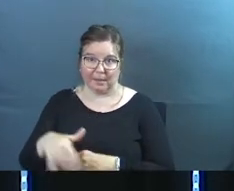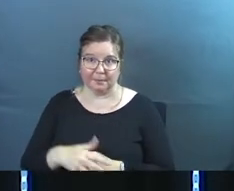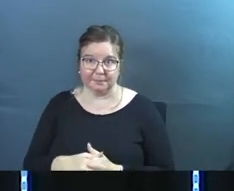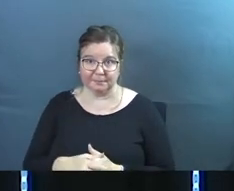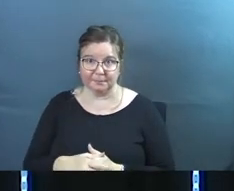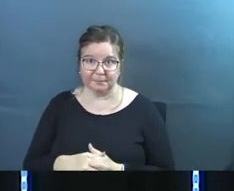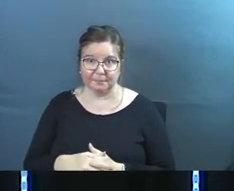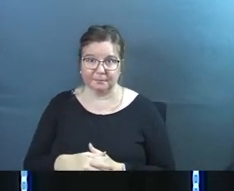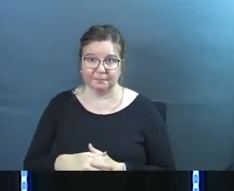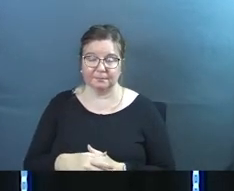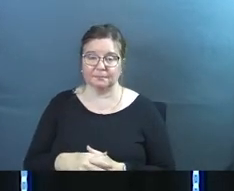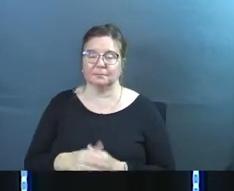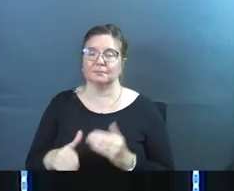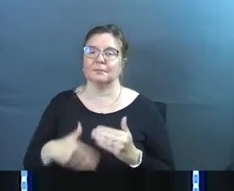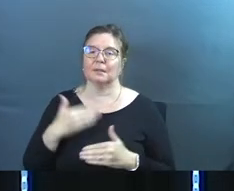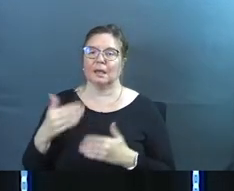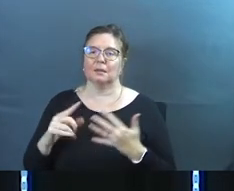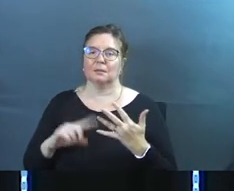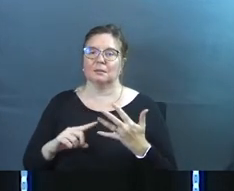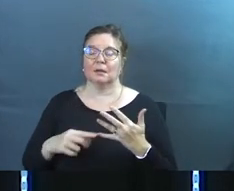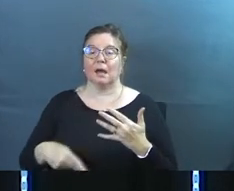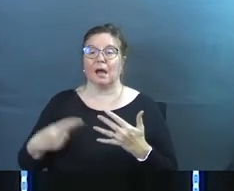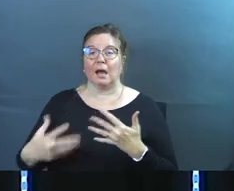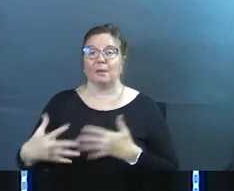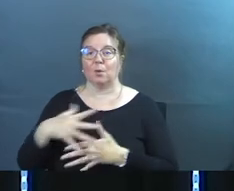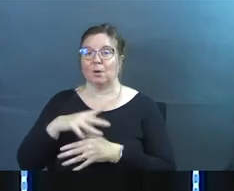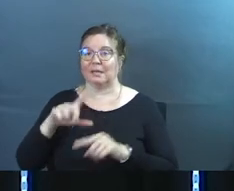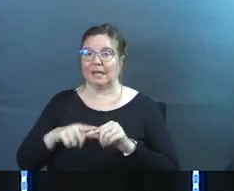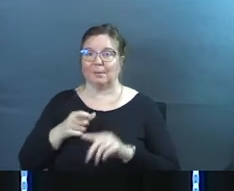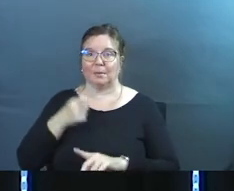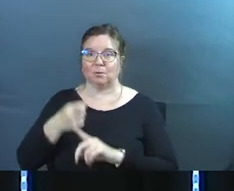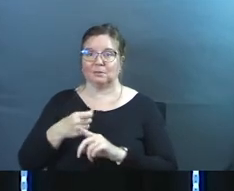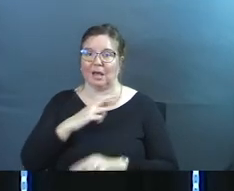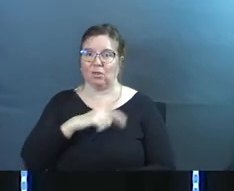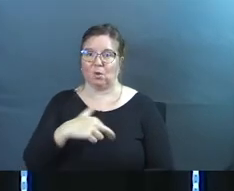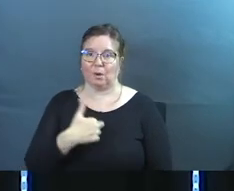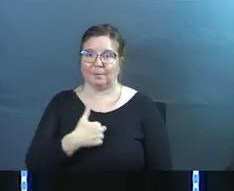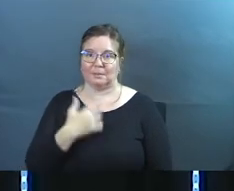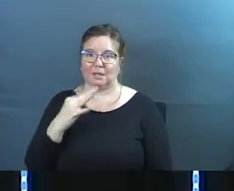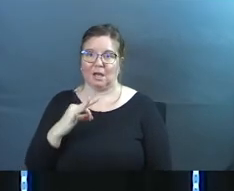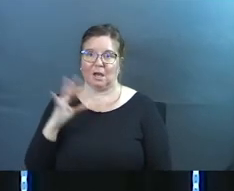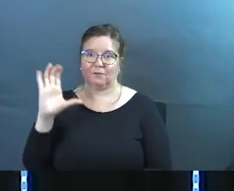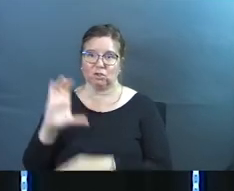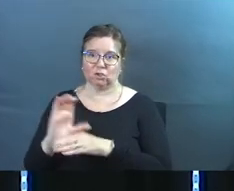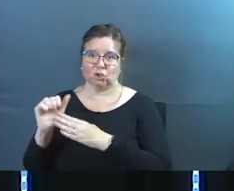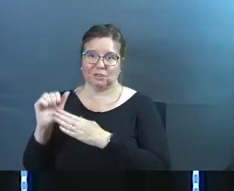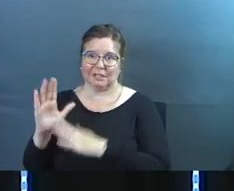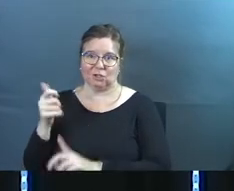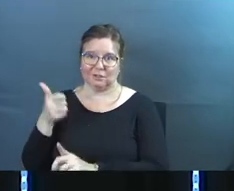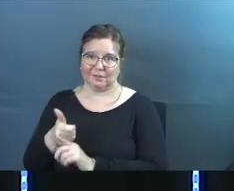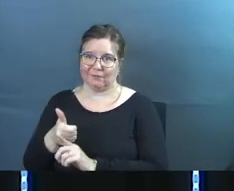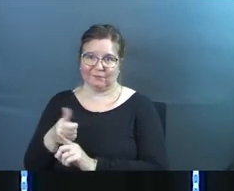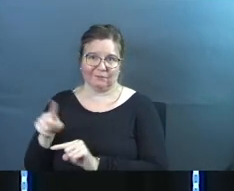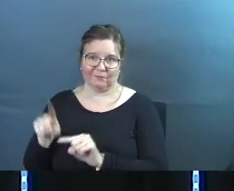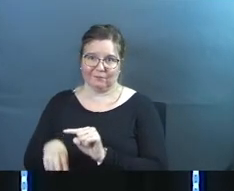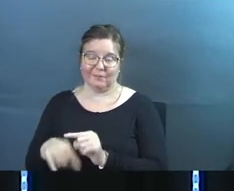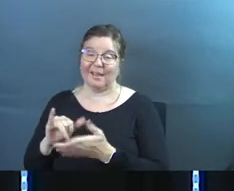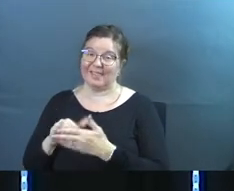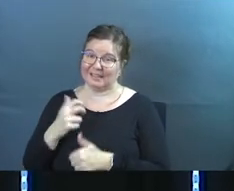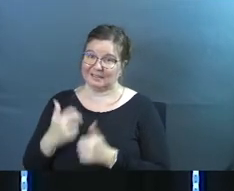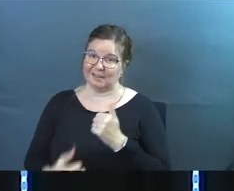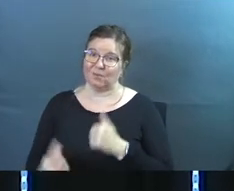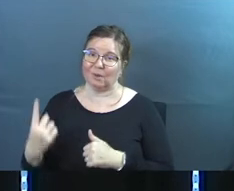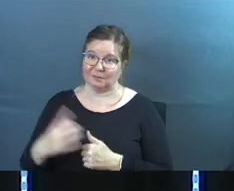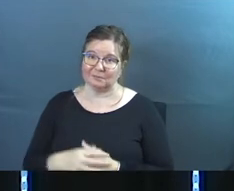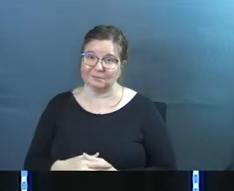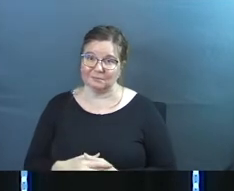that next a high priority cannot be placed on the reputation of the church leader and that's a tough